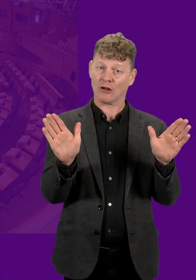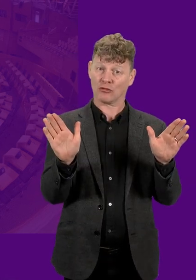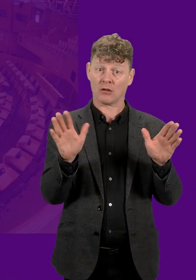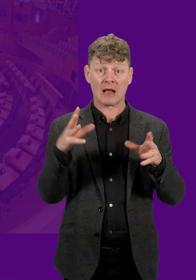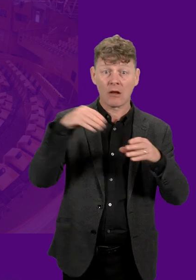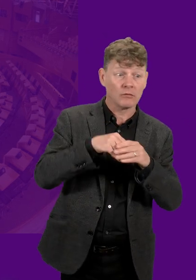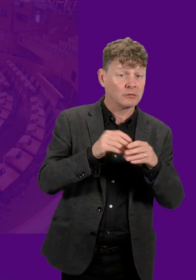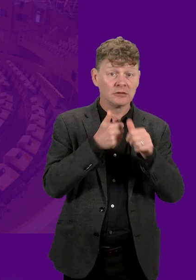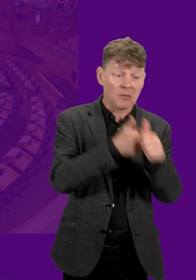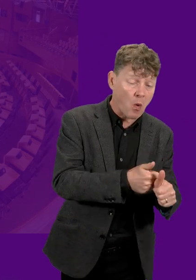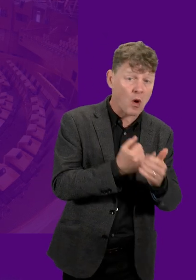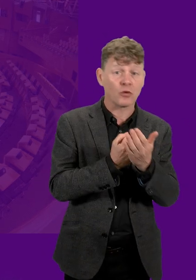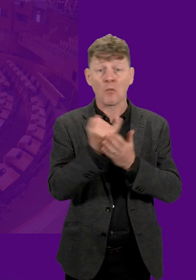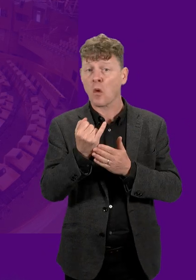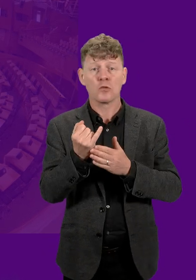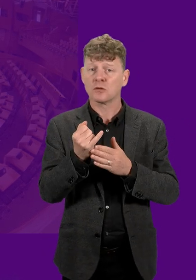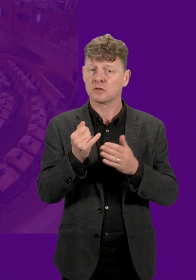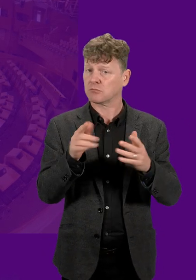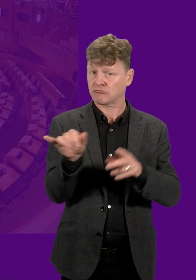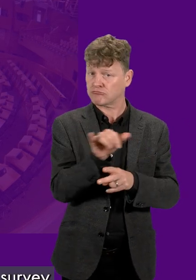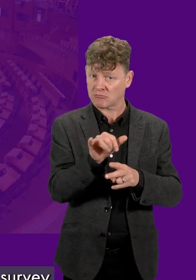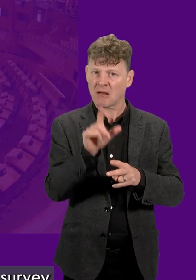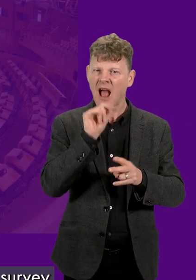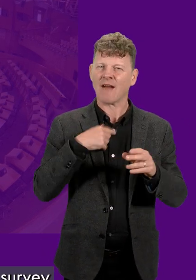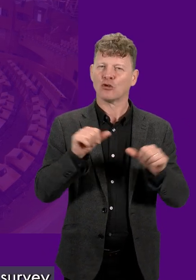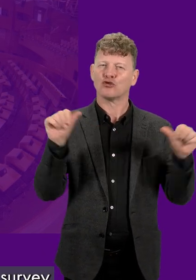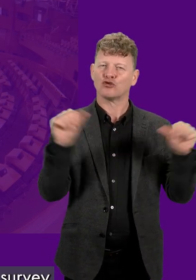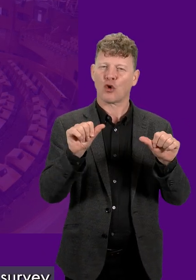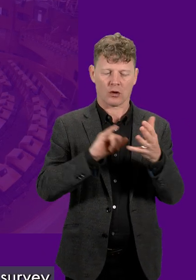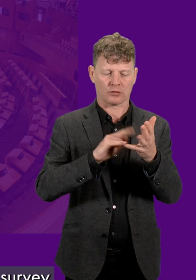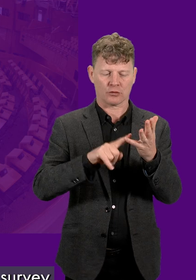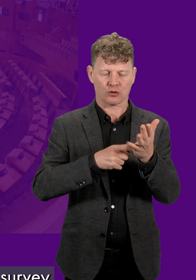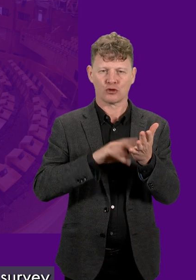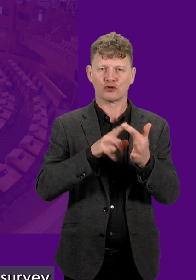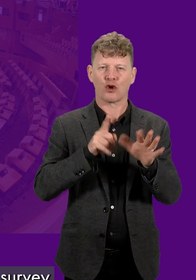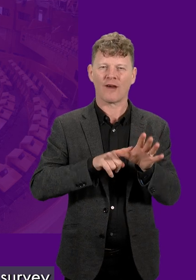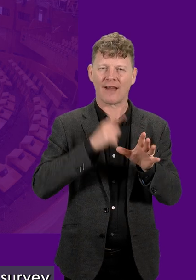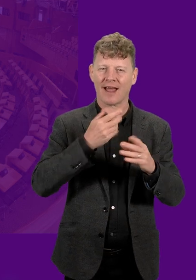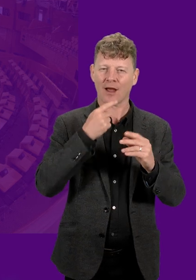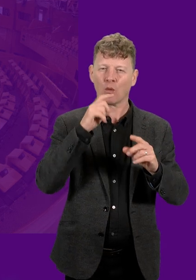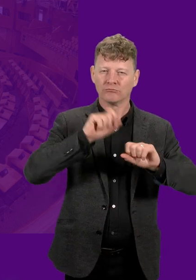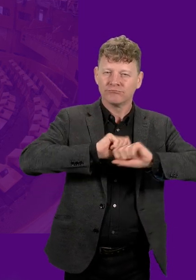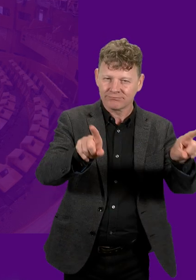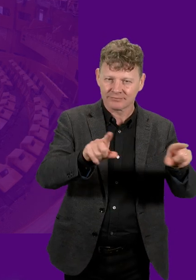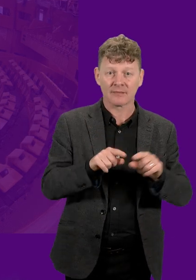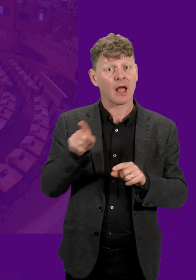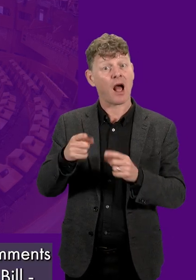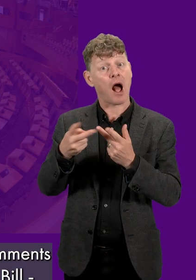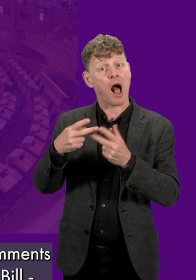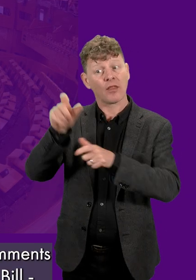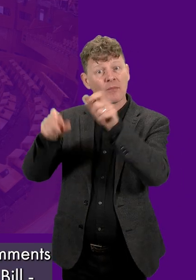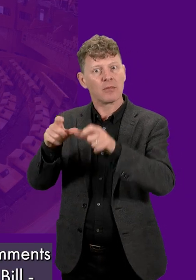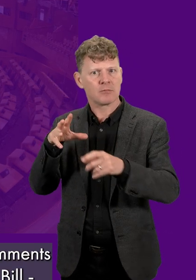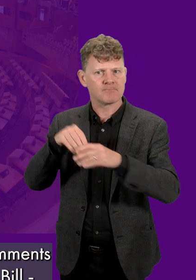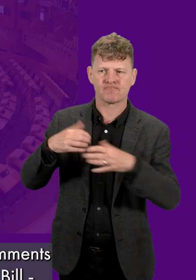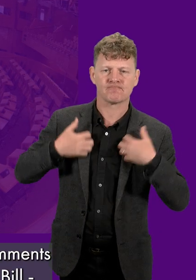including whether they support or oppose it, they should respond to our short survey. And for stakeholders who